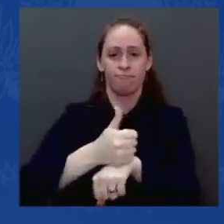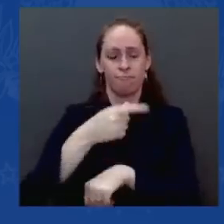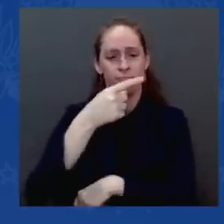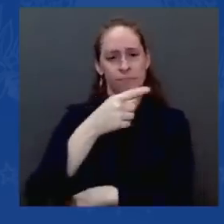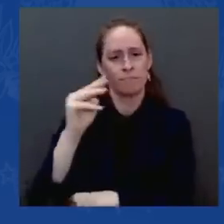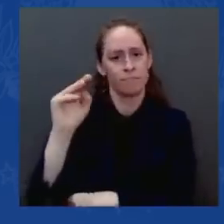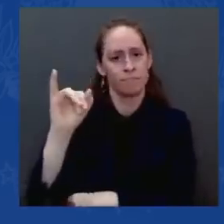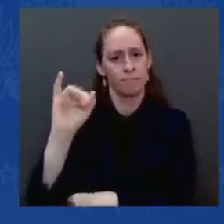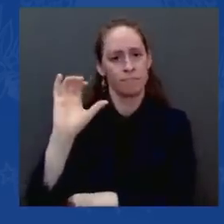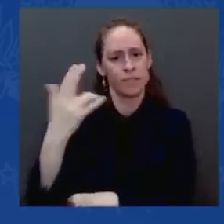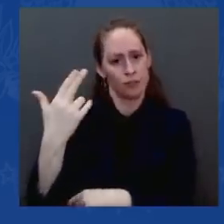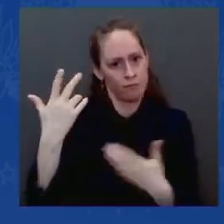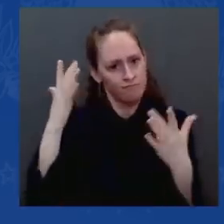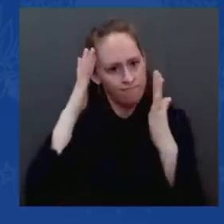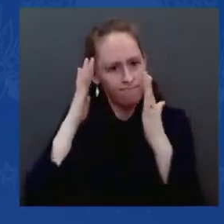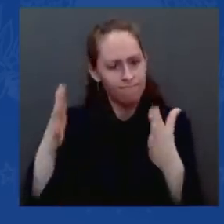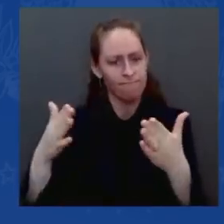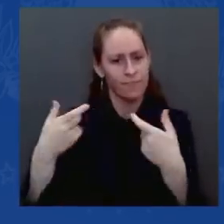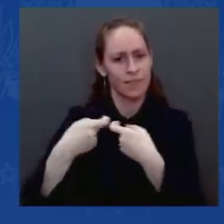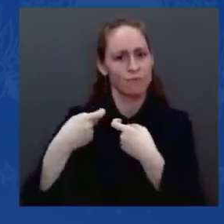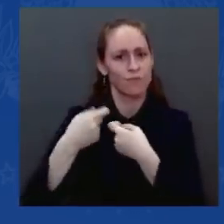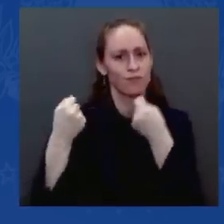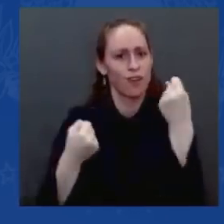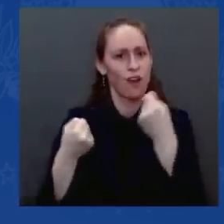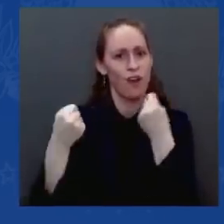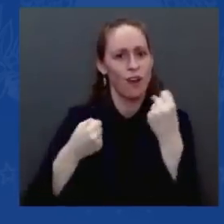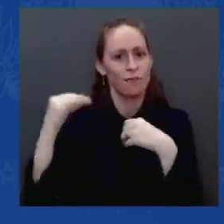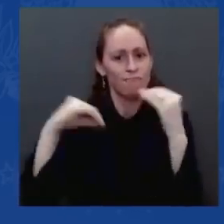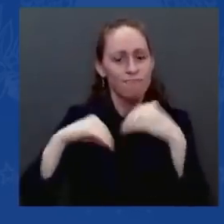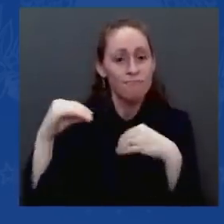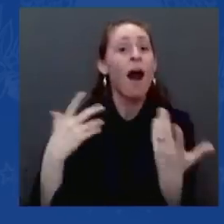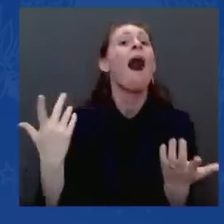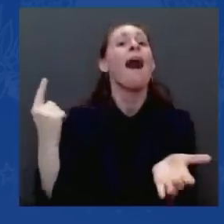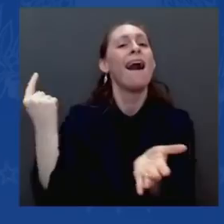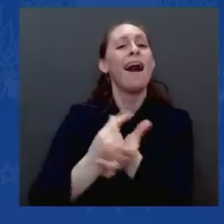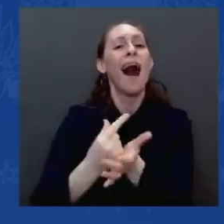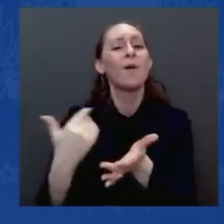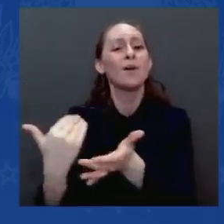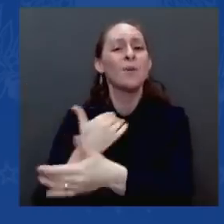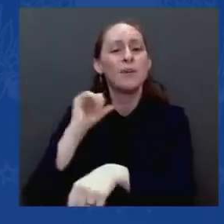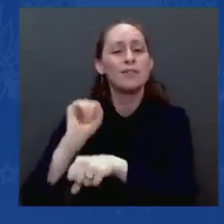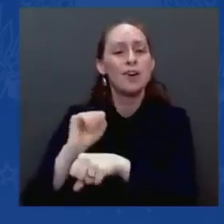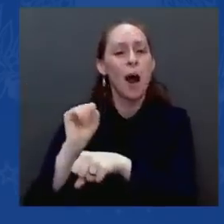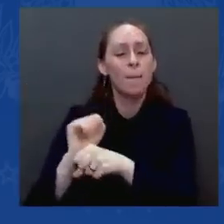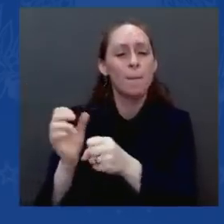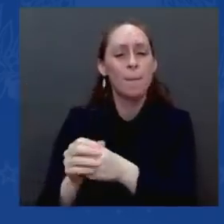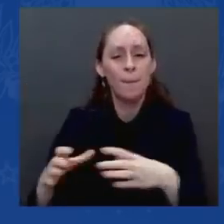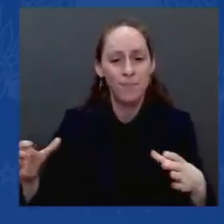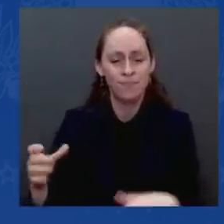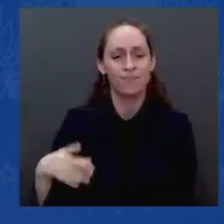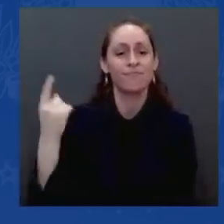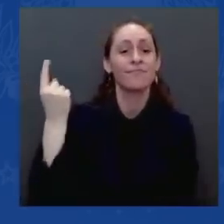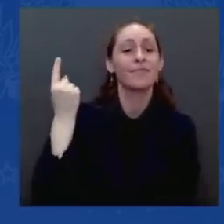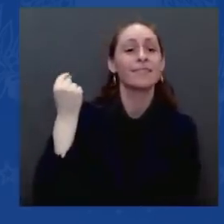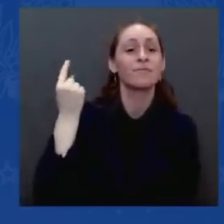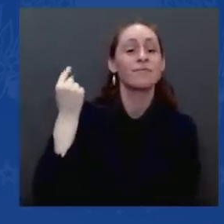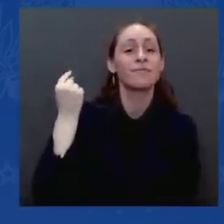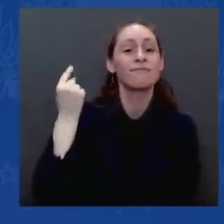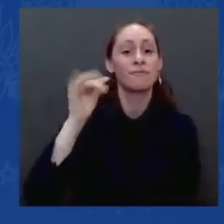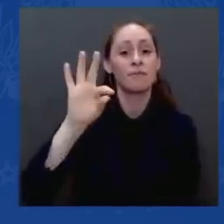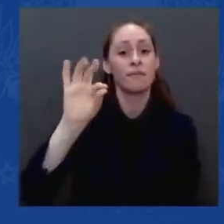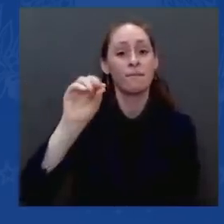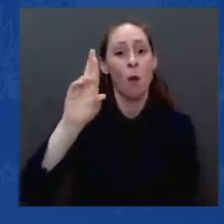made by CEO of Ford, Jim Farley, last year, investing $11 billion in electric vehicles, creating